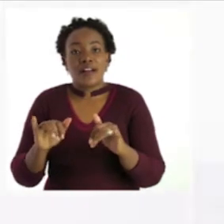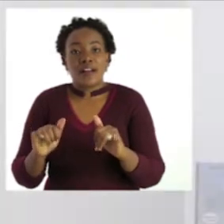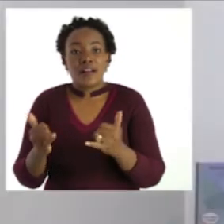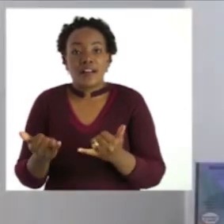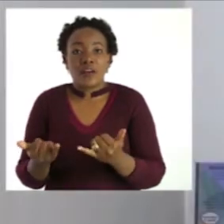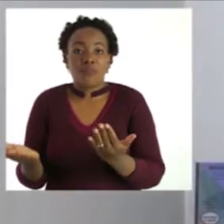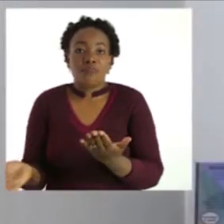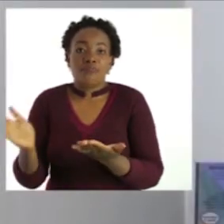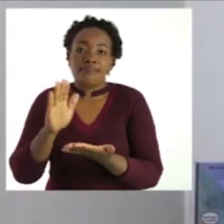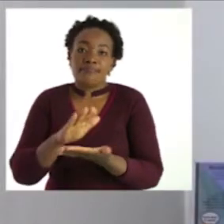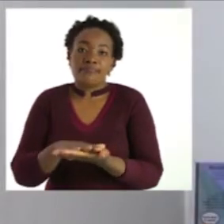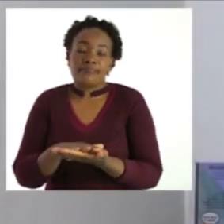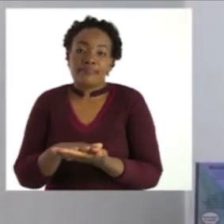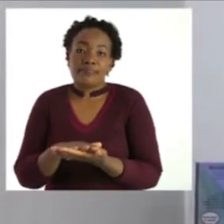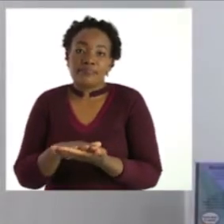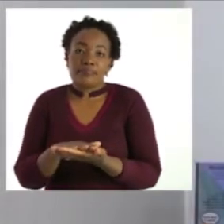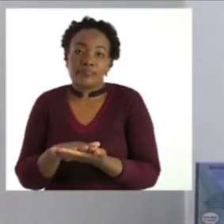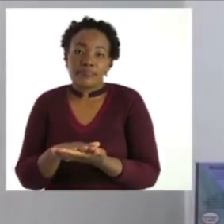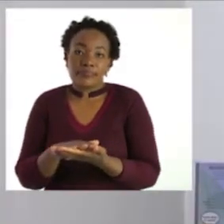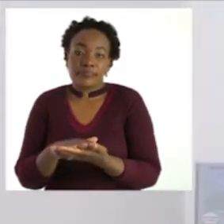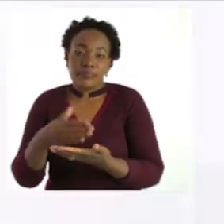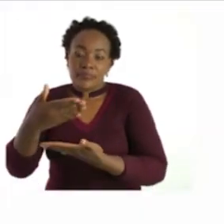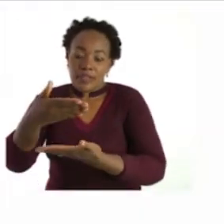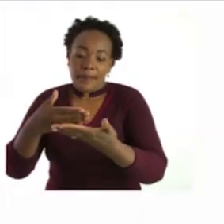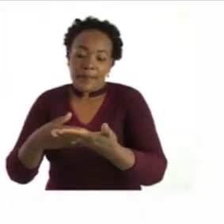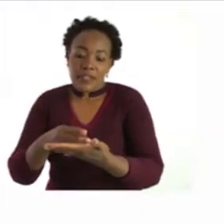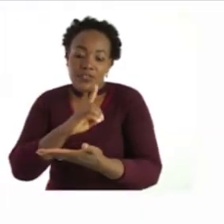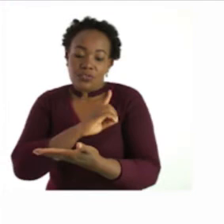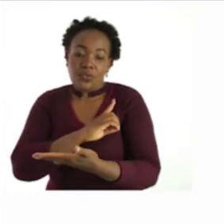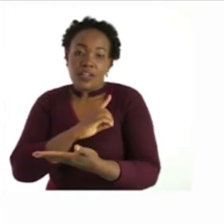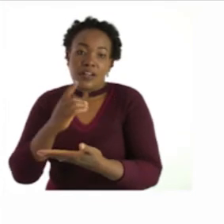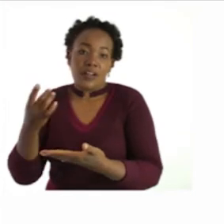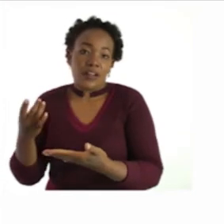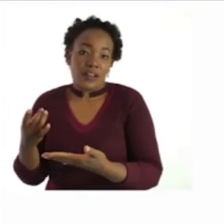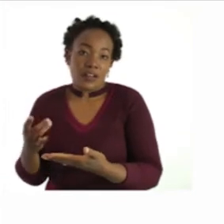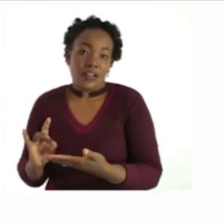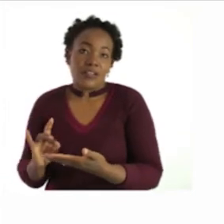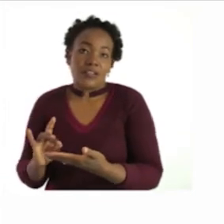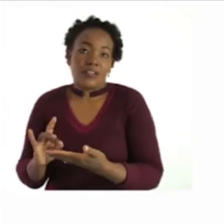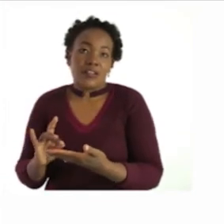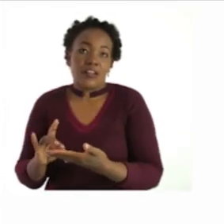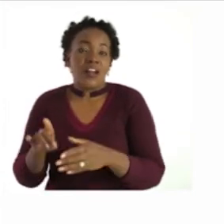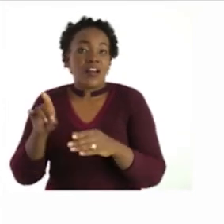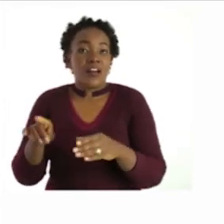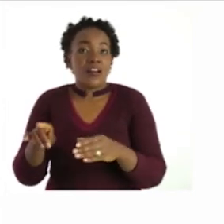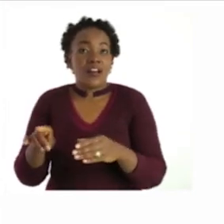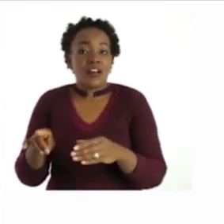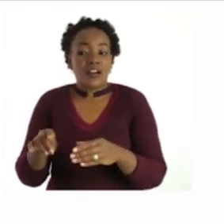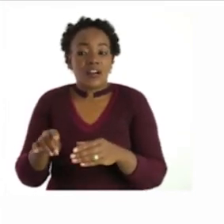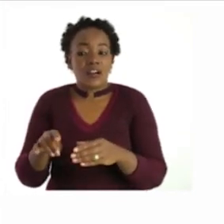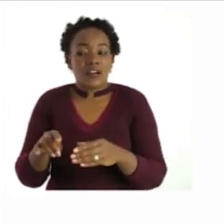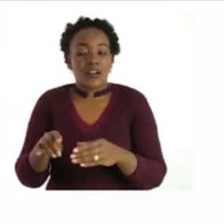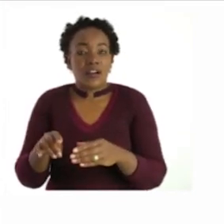turn to page 18 grade 3 where we are going to